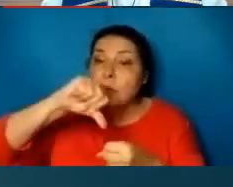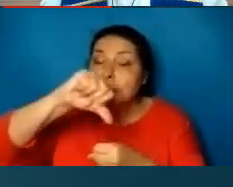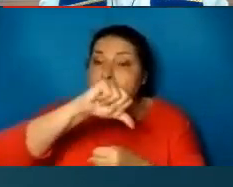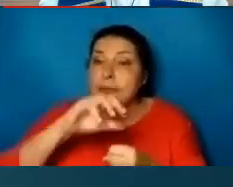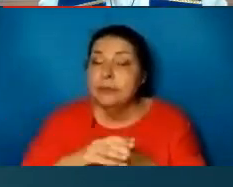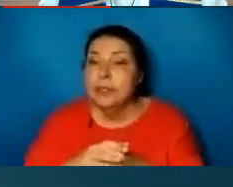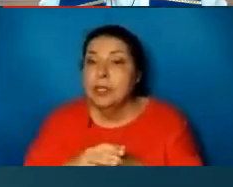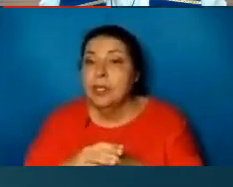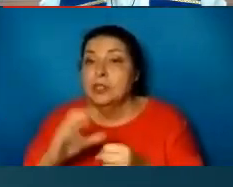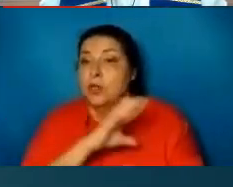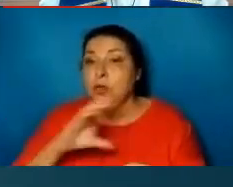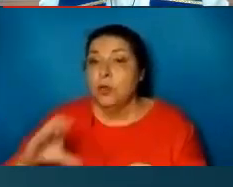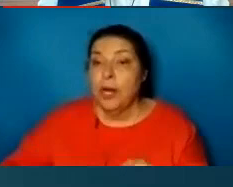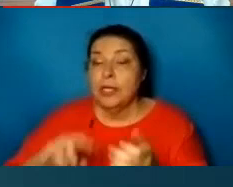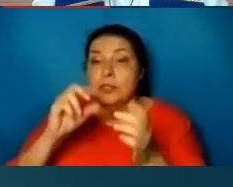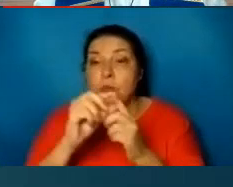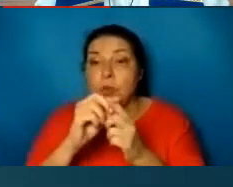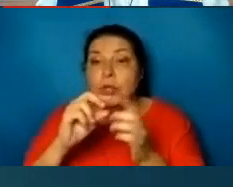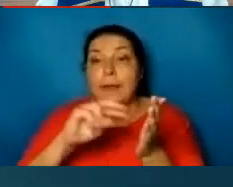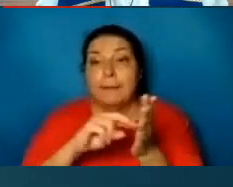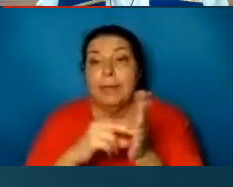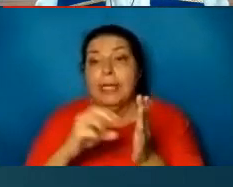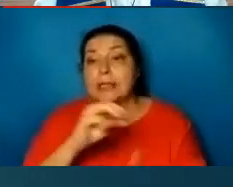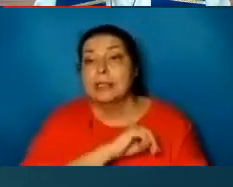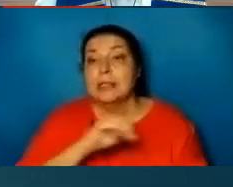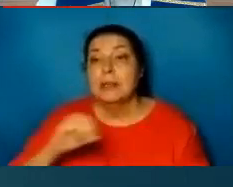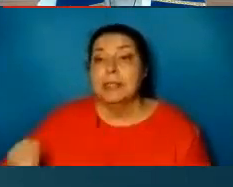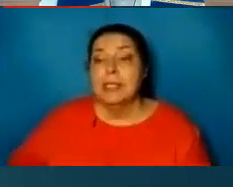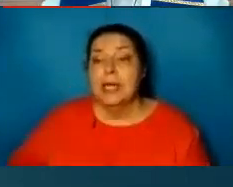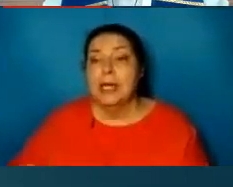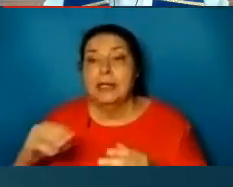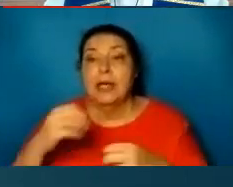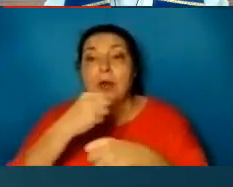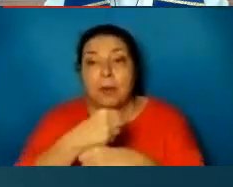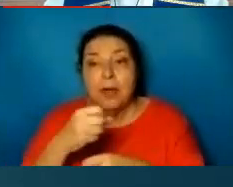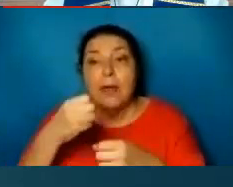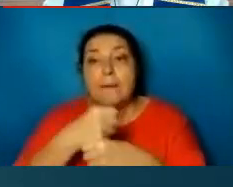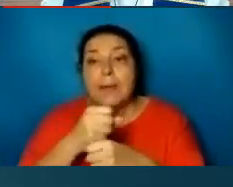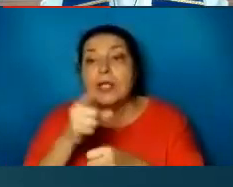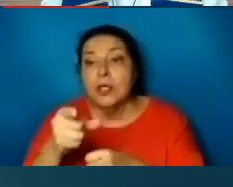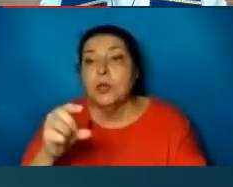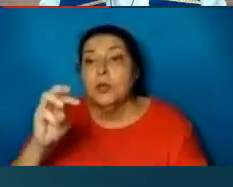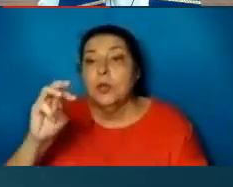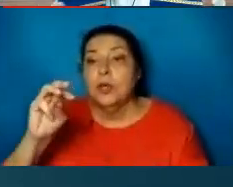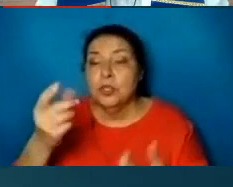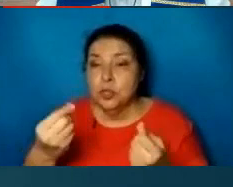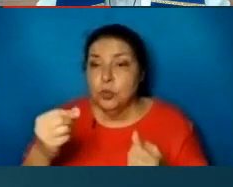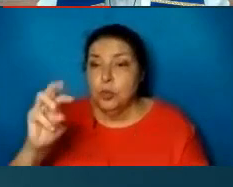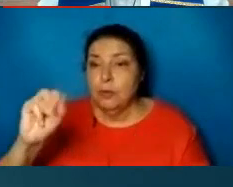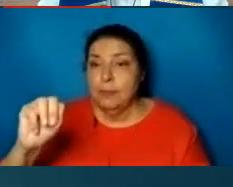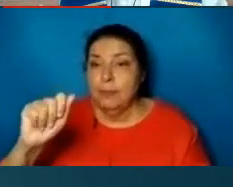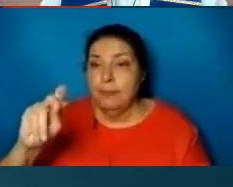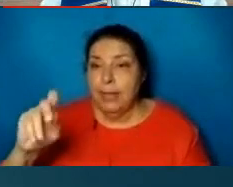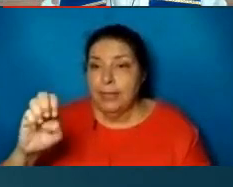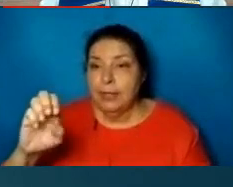one, the Messiah, who will do a great makeover over you and me. Now let's hear about what that